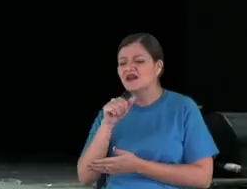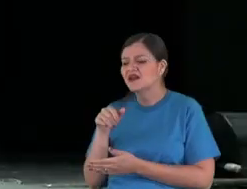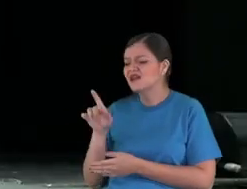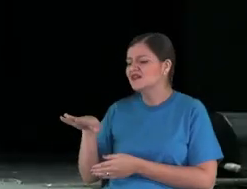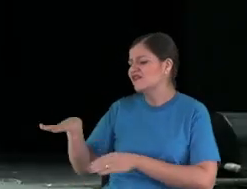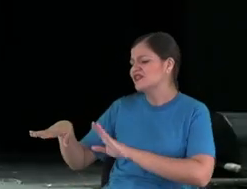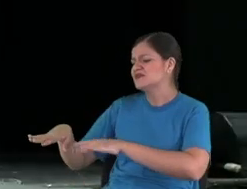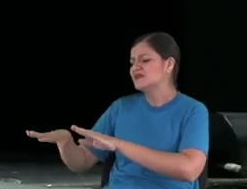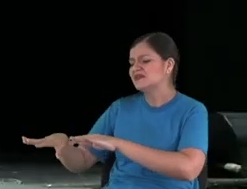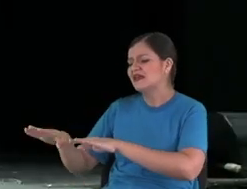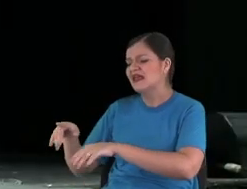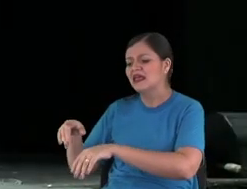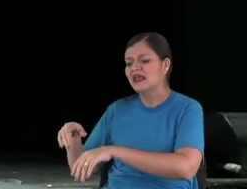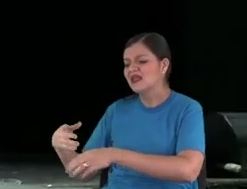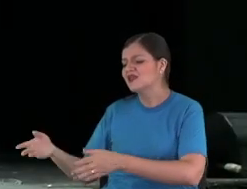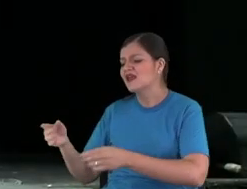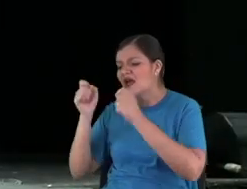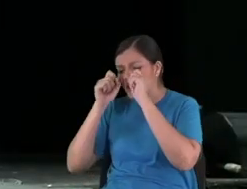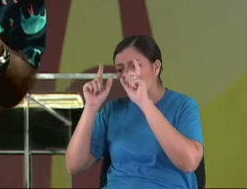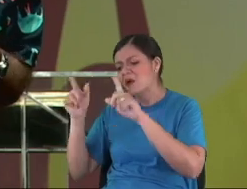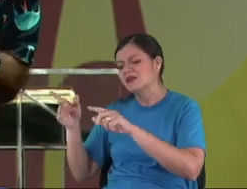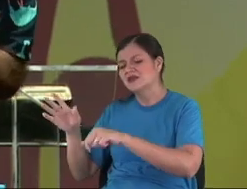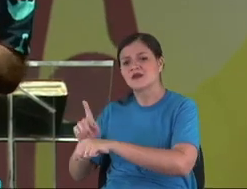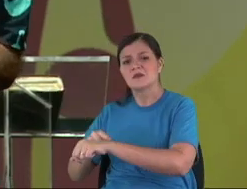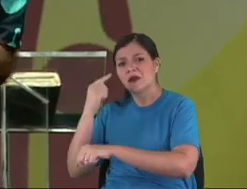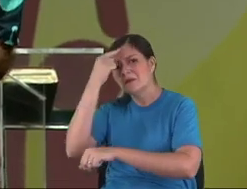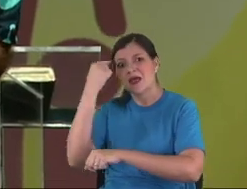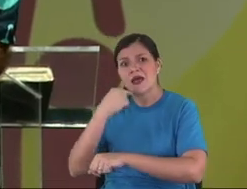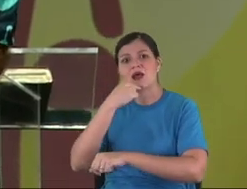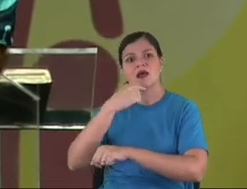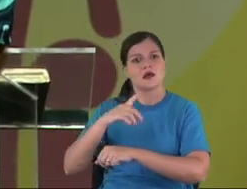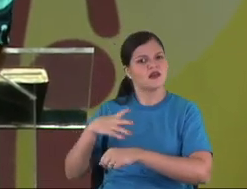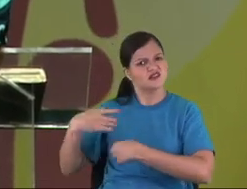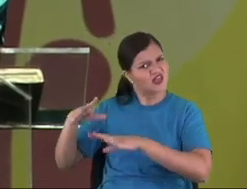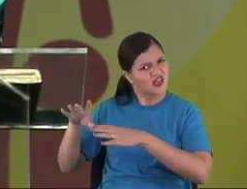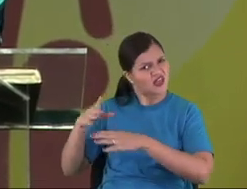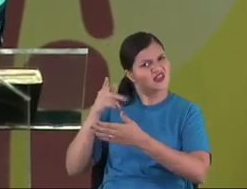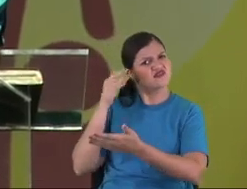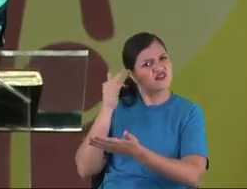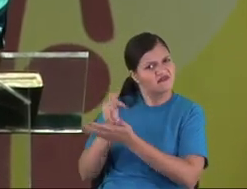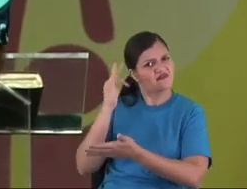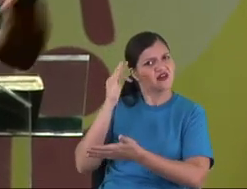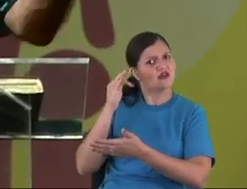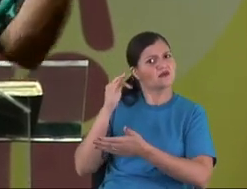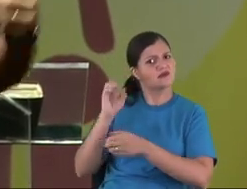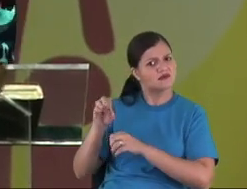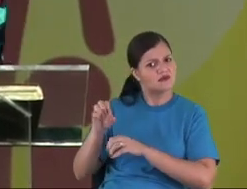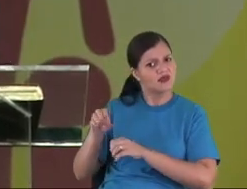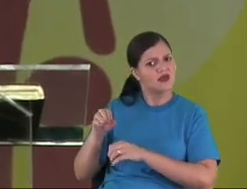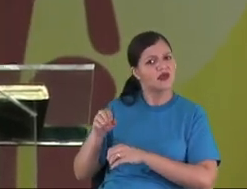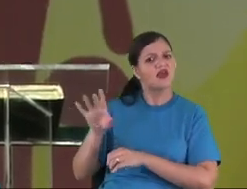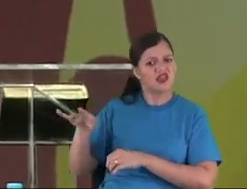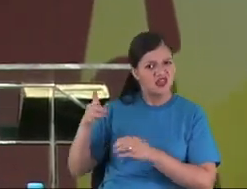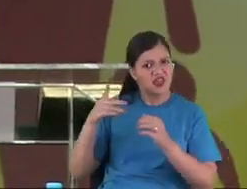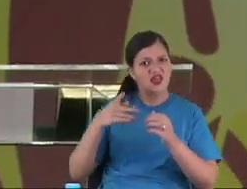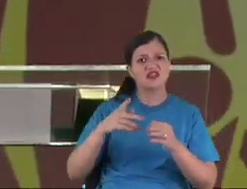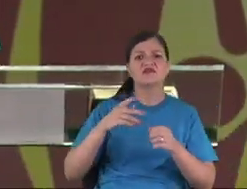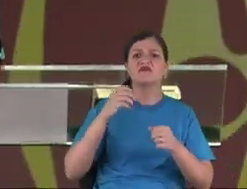We have a mom to call the kids, like 30 minutes. Let him like 30 minutes without